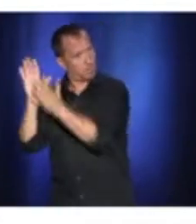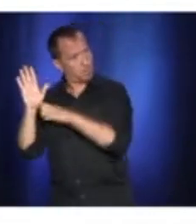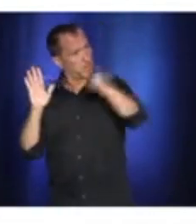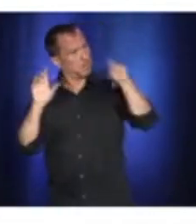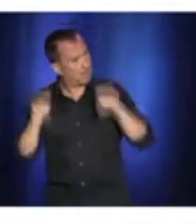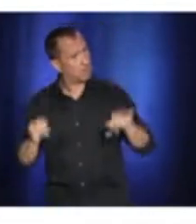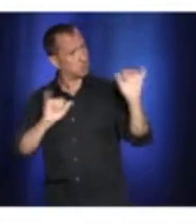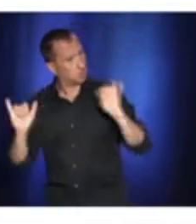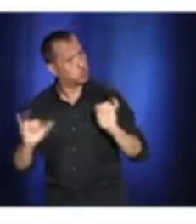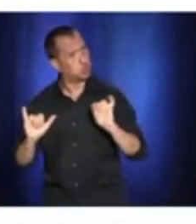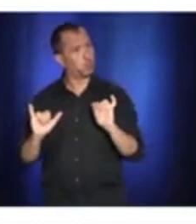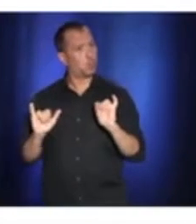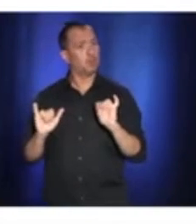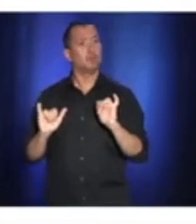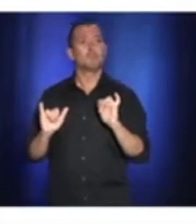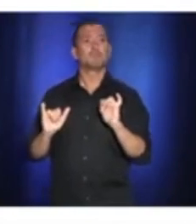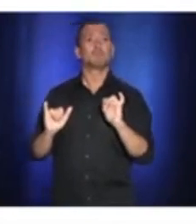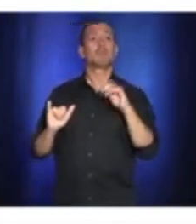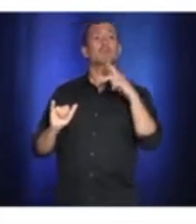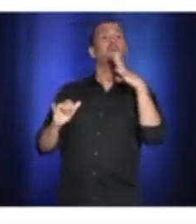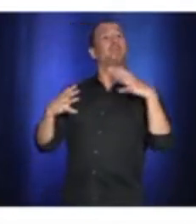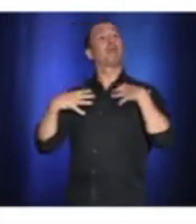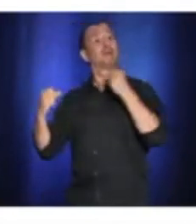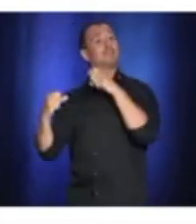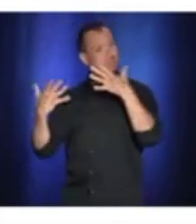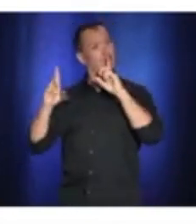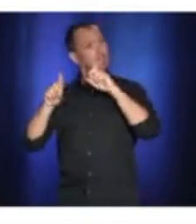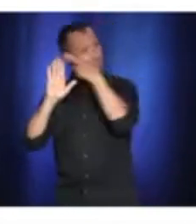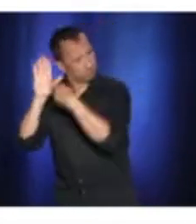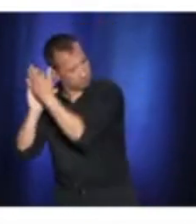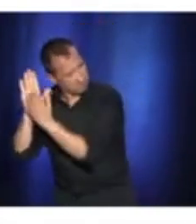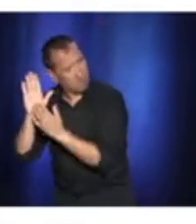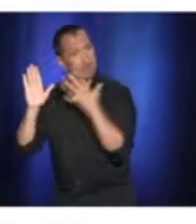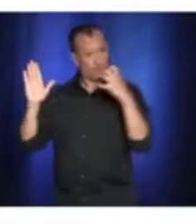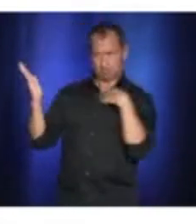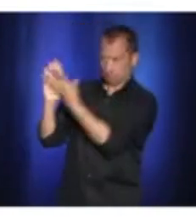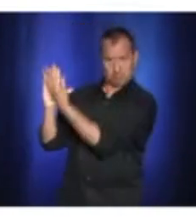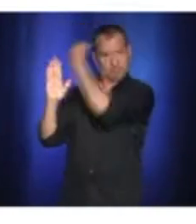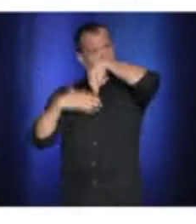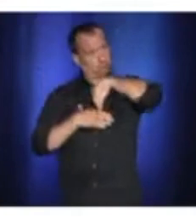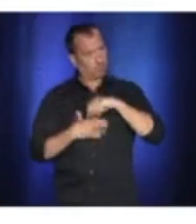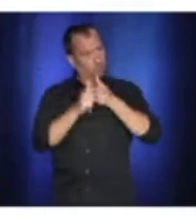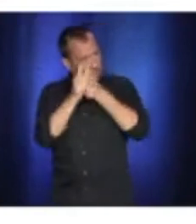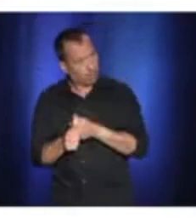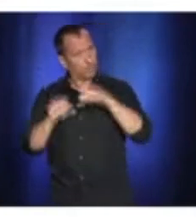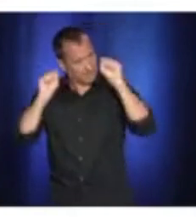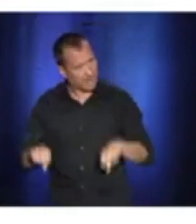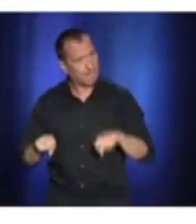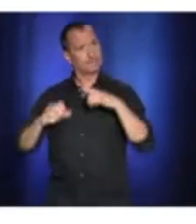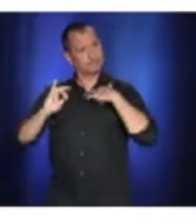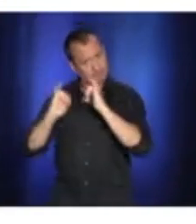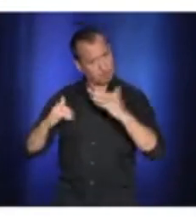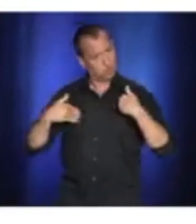from the public health and that they influence people around them to do so too. Because they